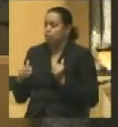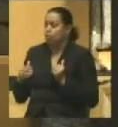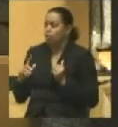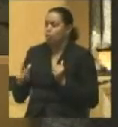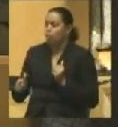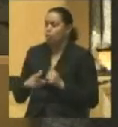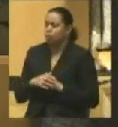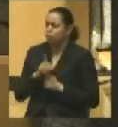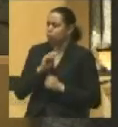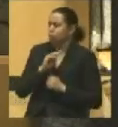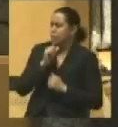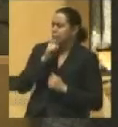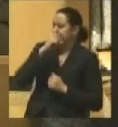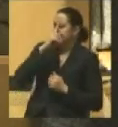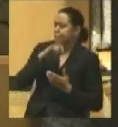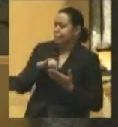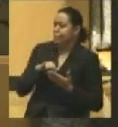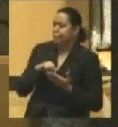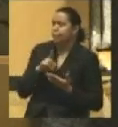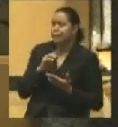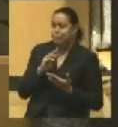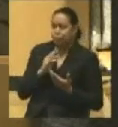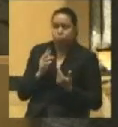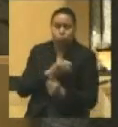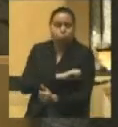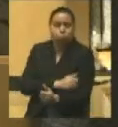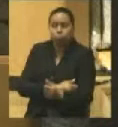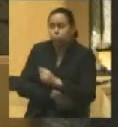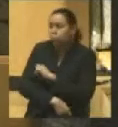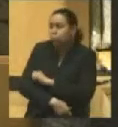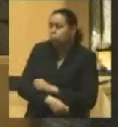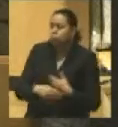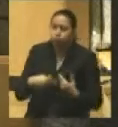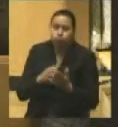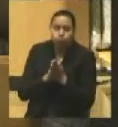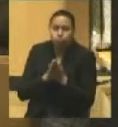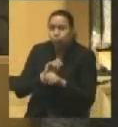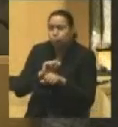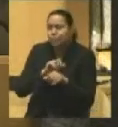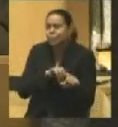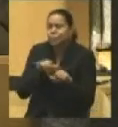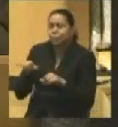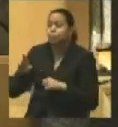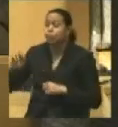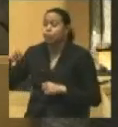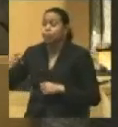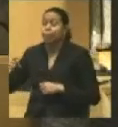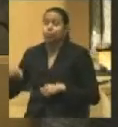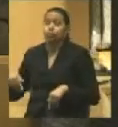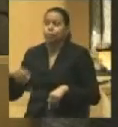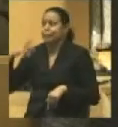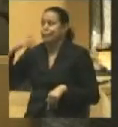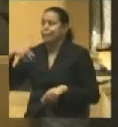the Democrats never dreamed such a thing. They were at least as energetic as usual in 1862 while the Republicans were dozing.